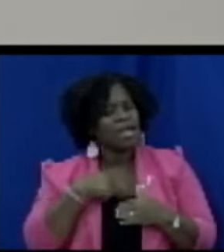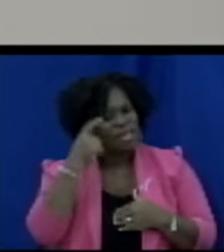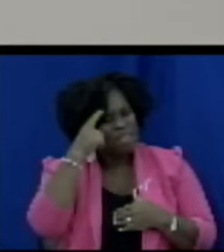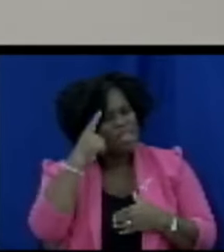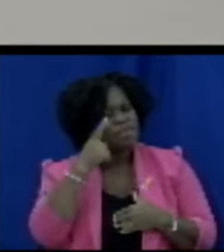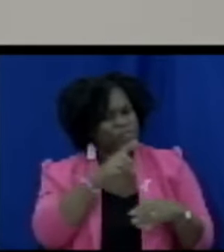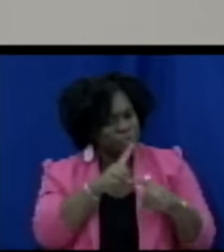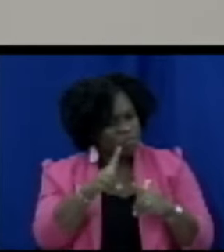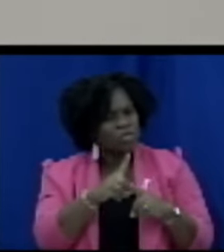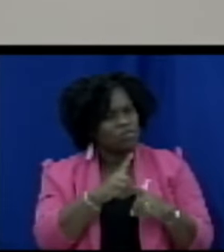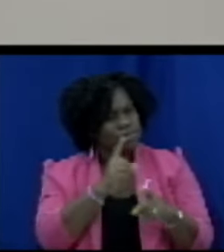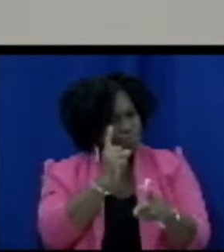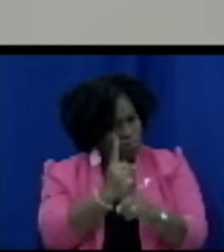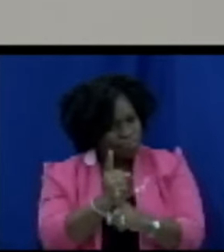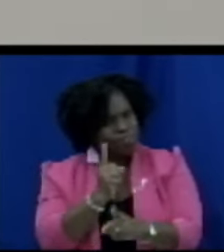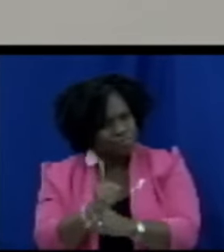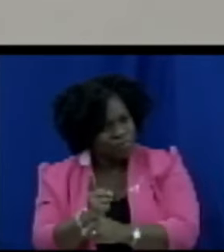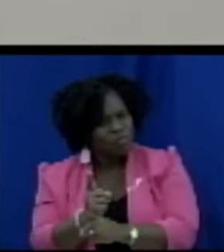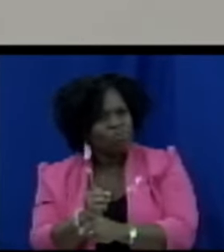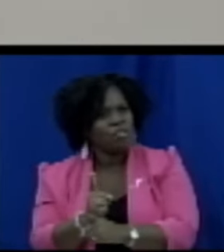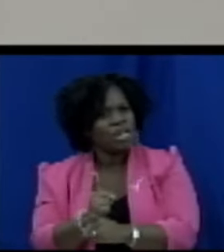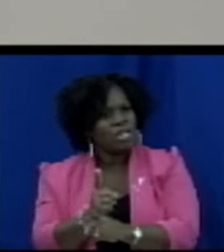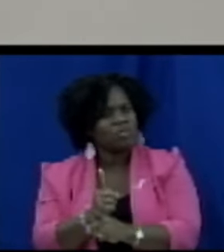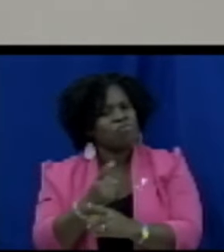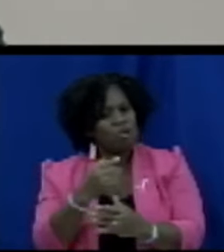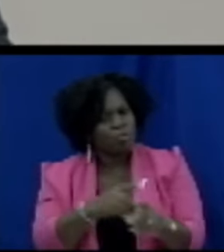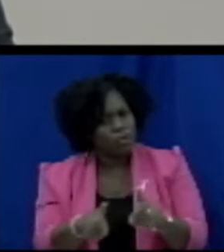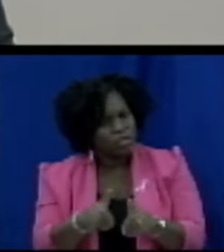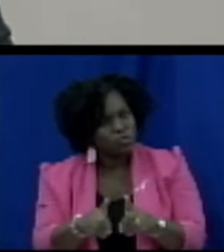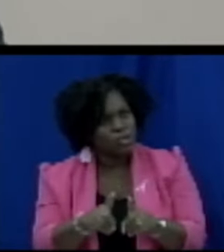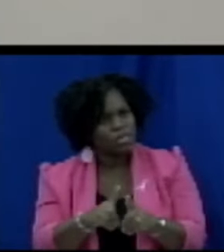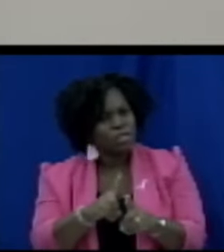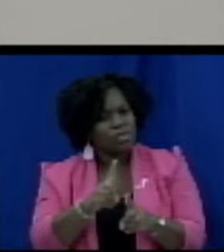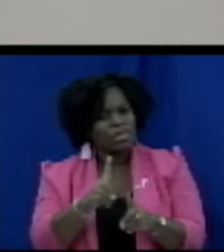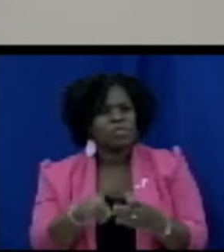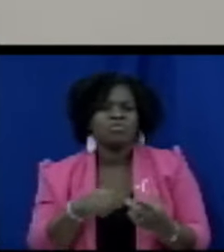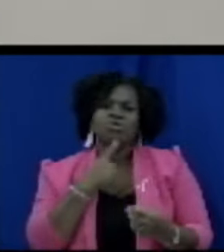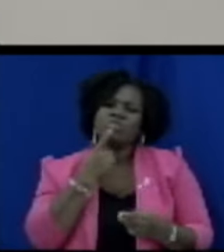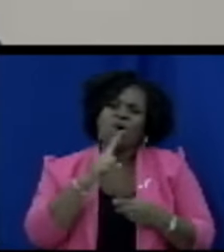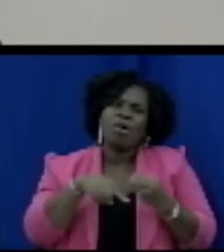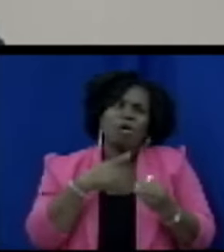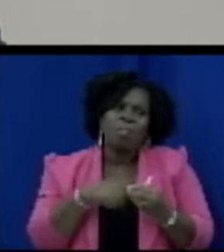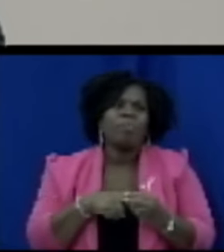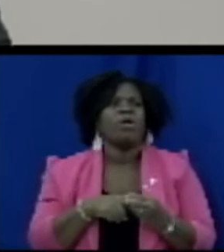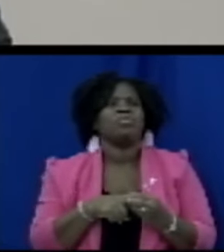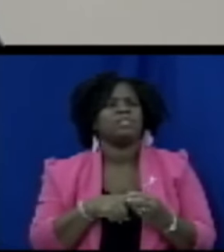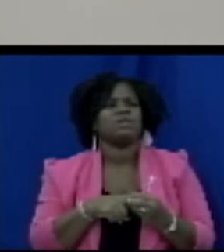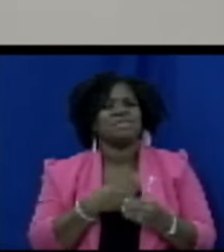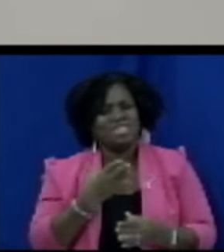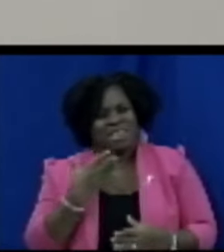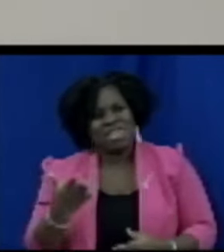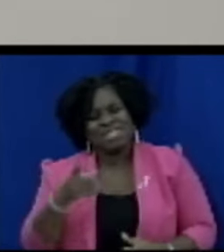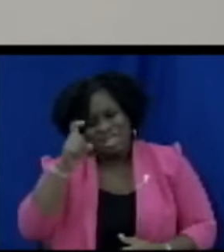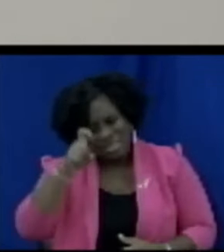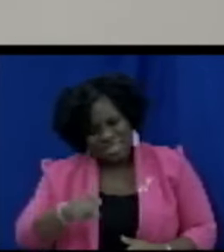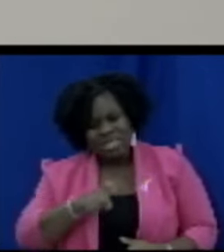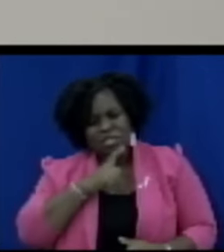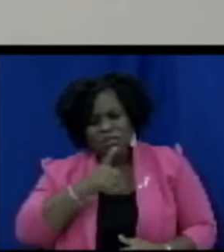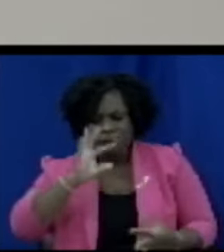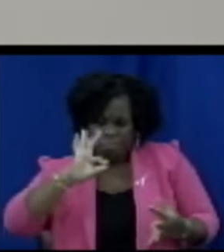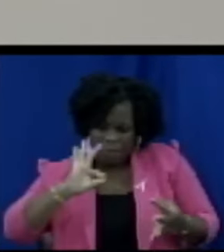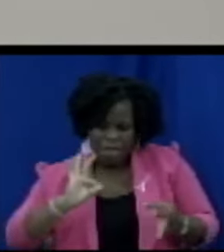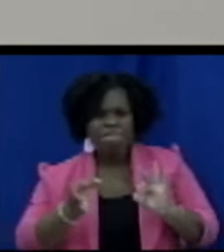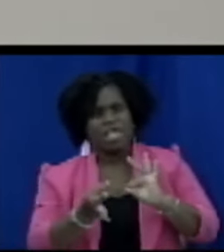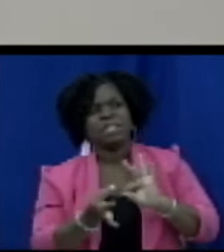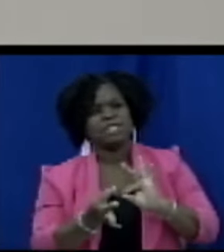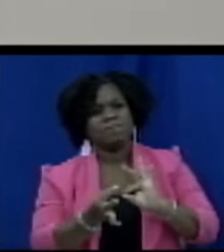in terms of a Parliament in terms of what we are doing to address the practical things that need to be addressed here in the